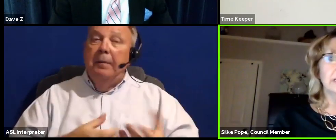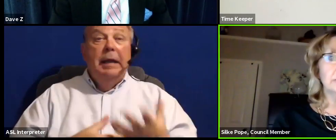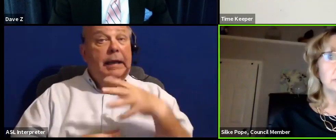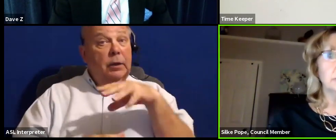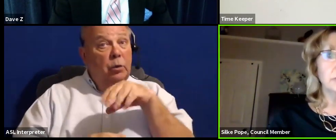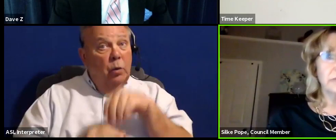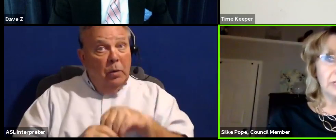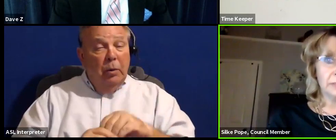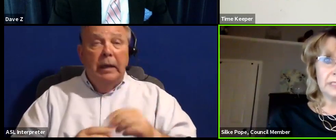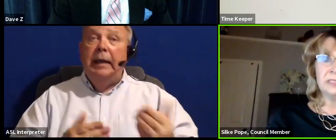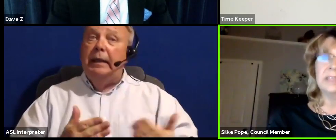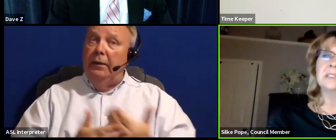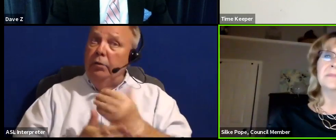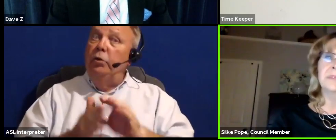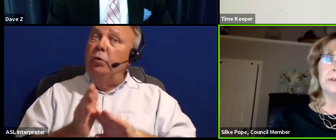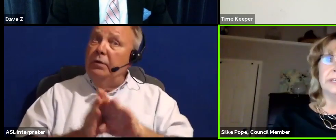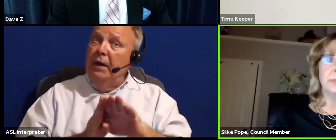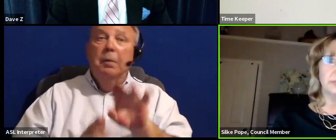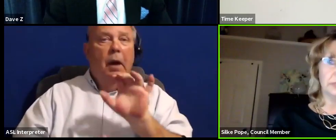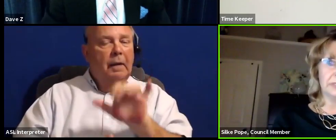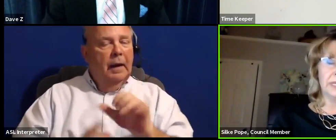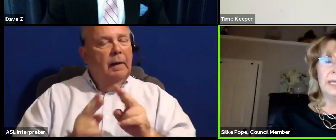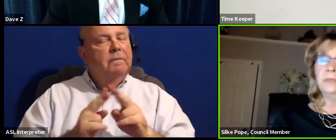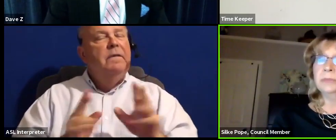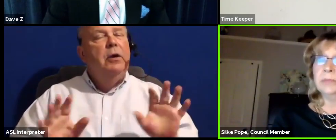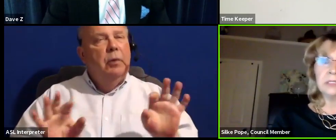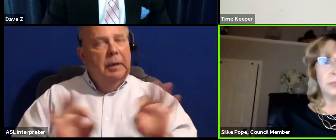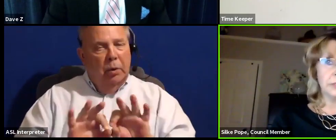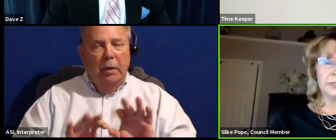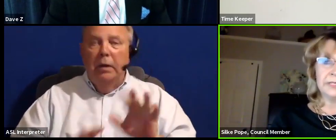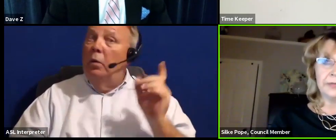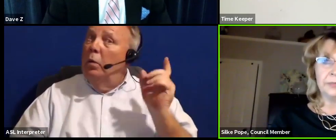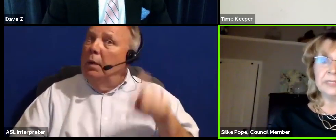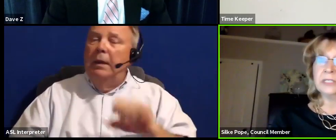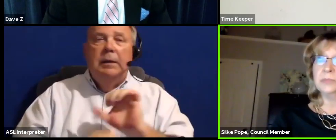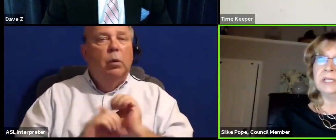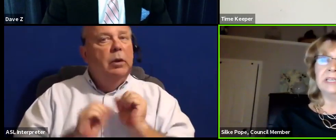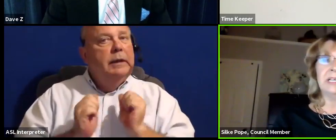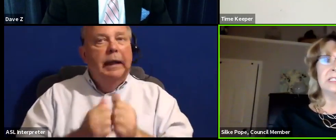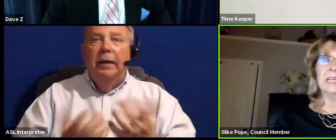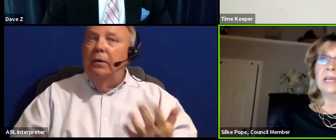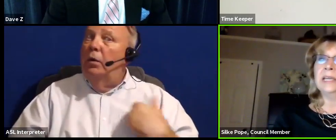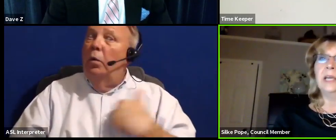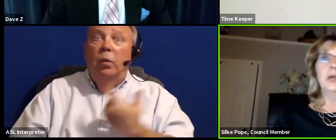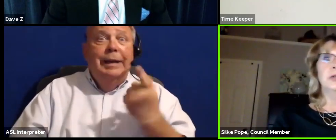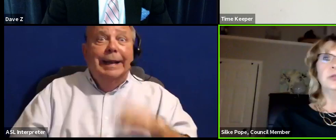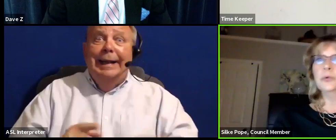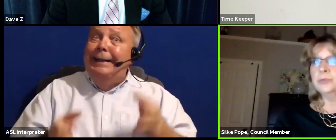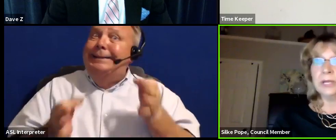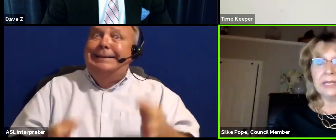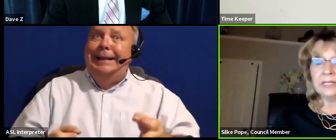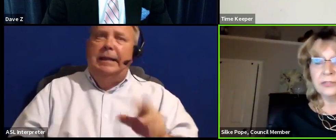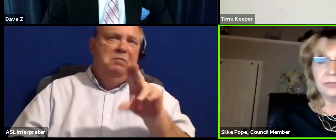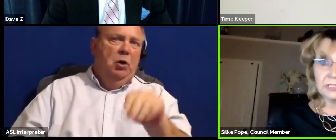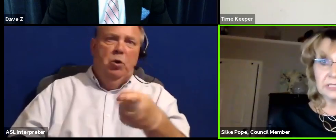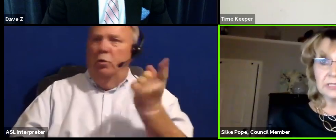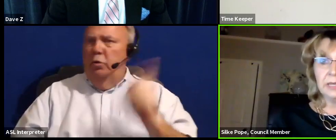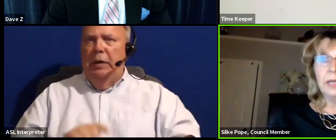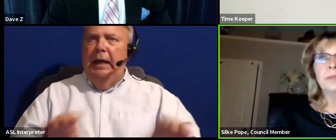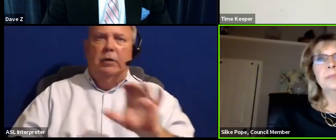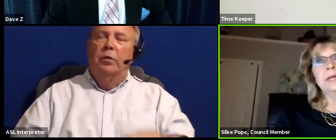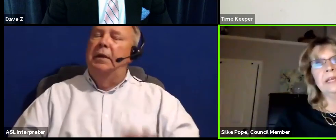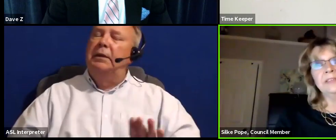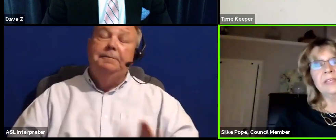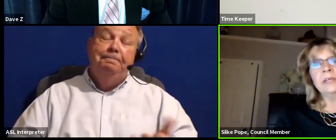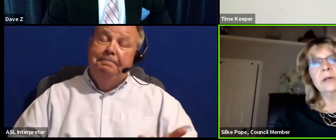into the new developments. That is very important. We must work together because we cannot say, no, you cannot do this.